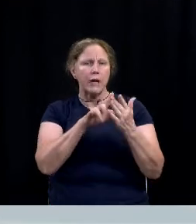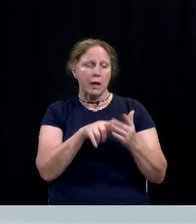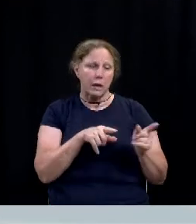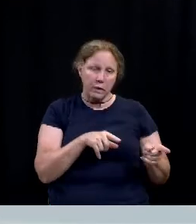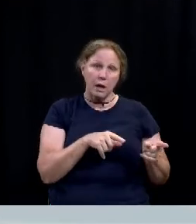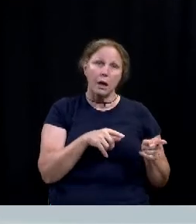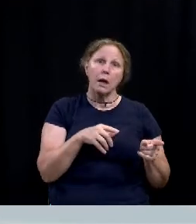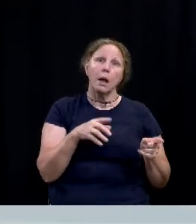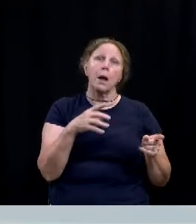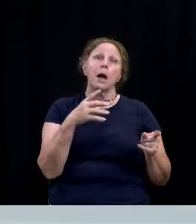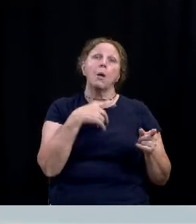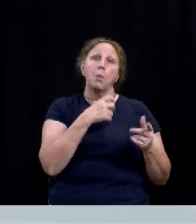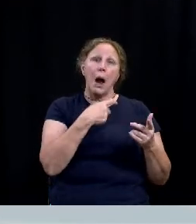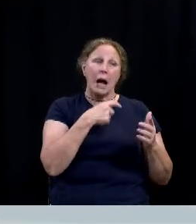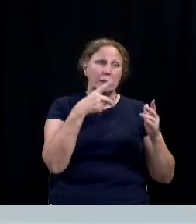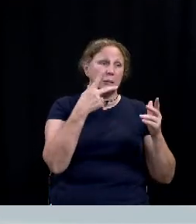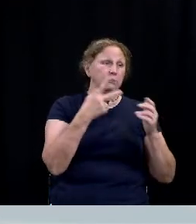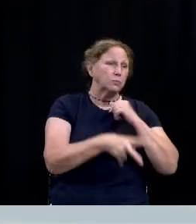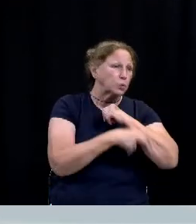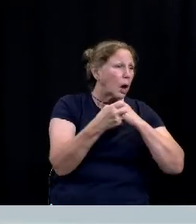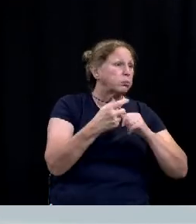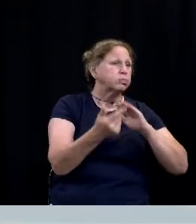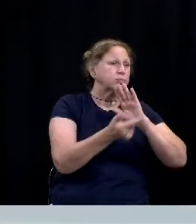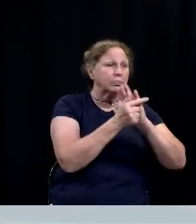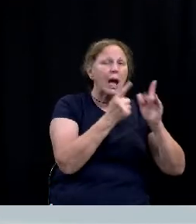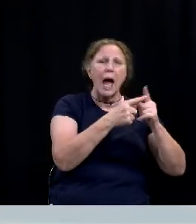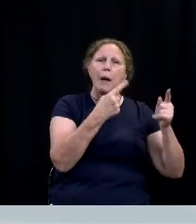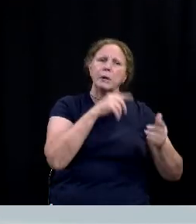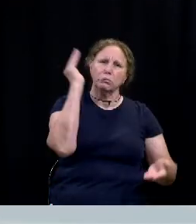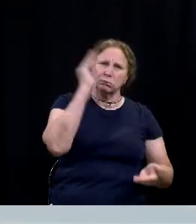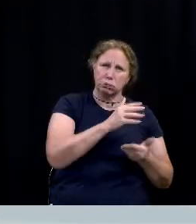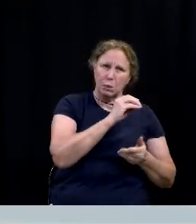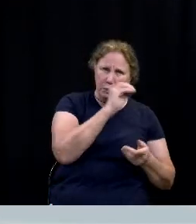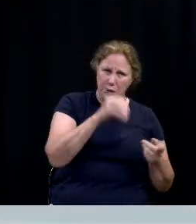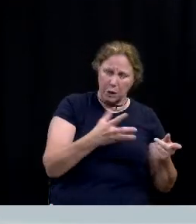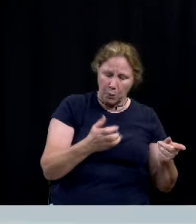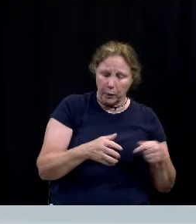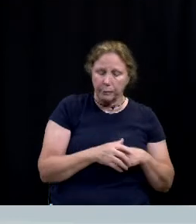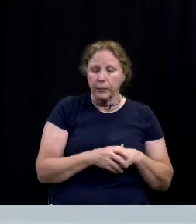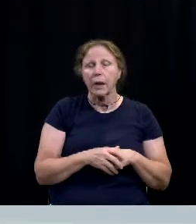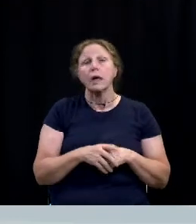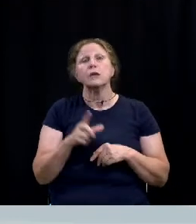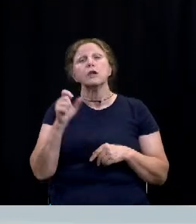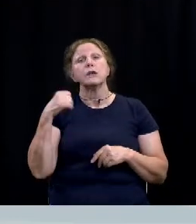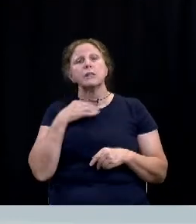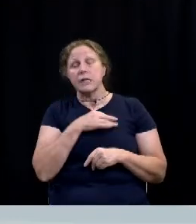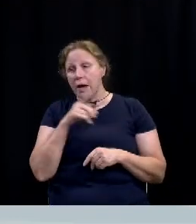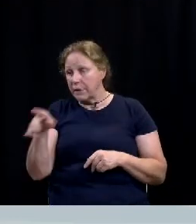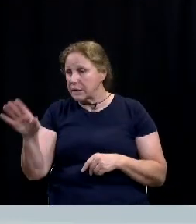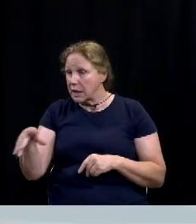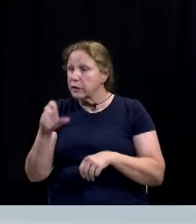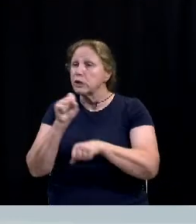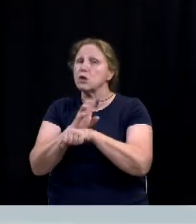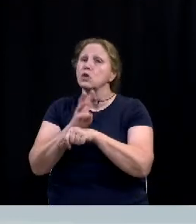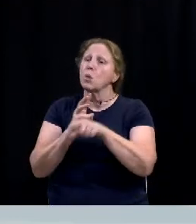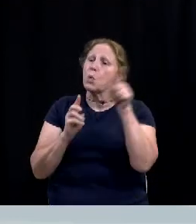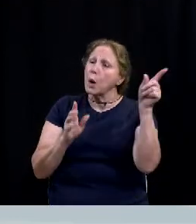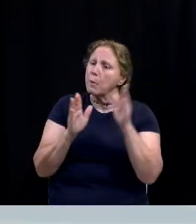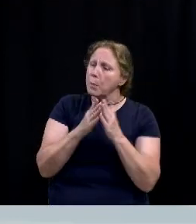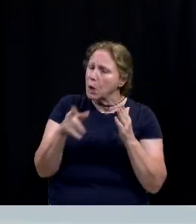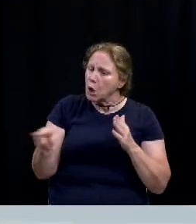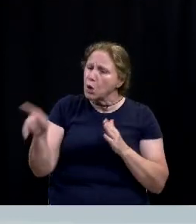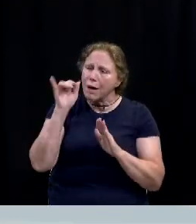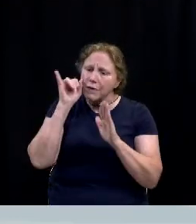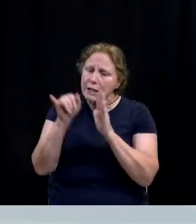driving the crime rate down in our area in our discussions I posed a challenge to staff to take a page out of the social work playbook and if they could identify